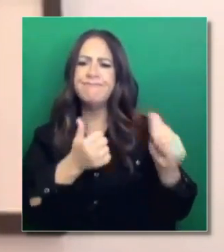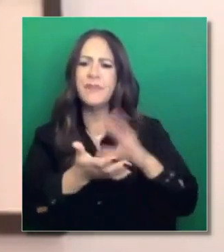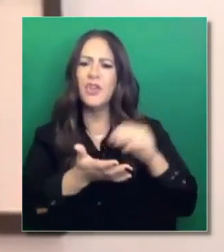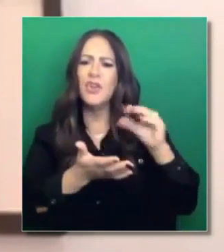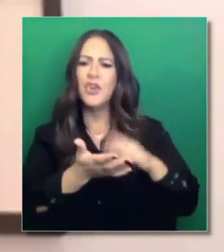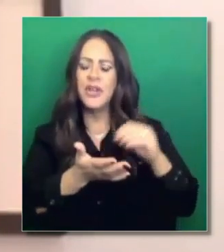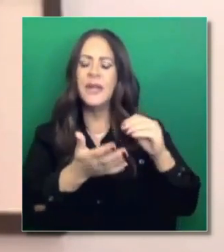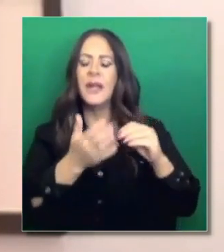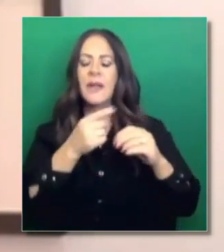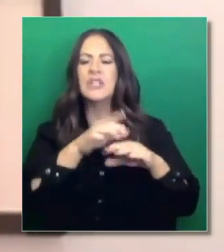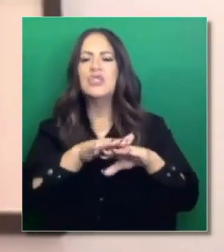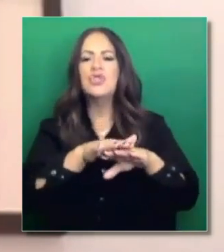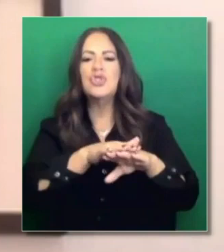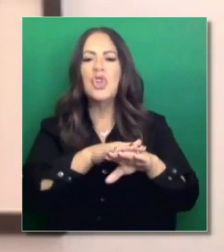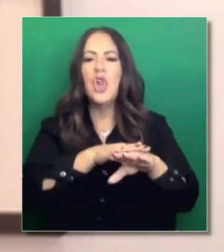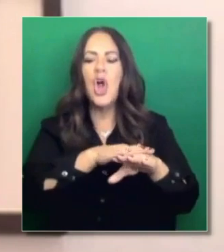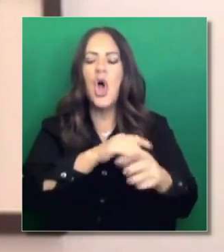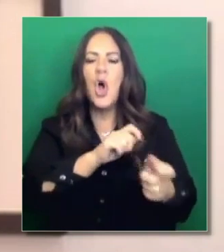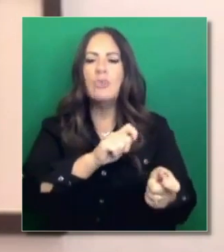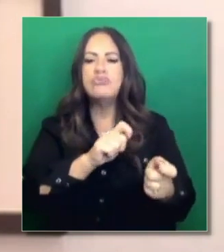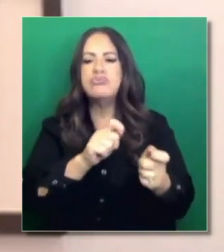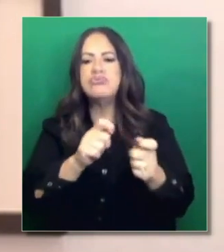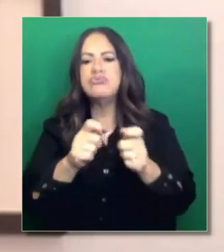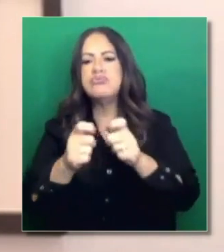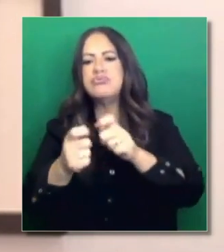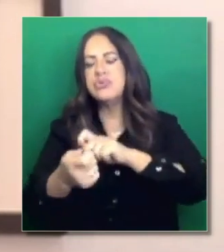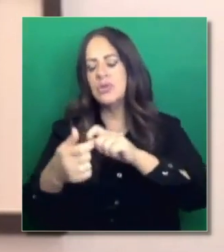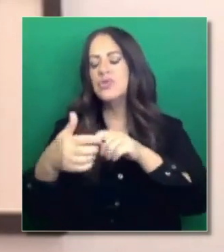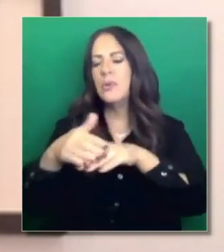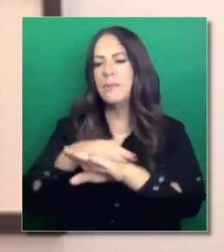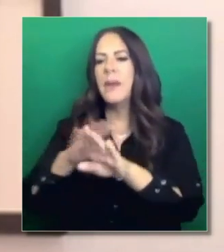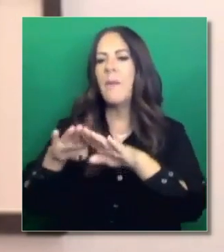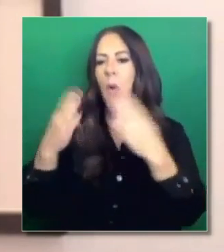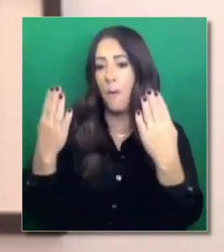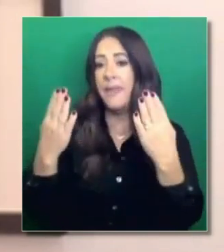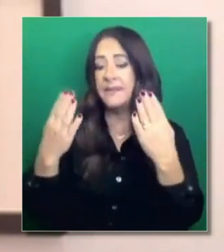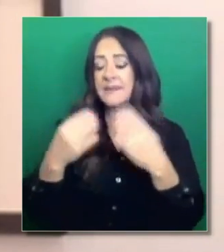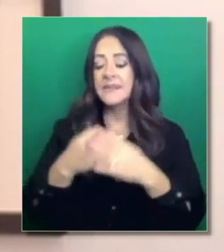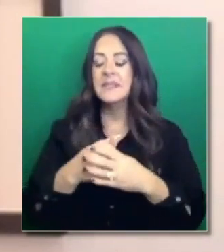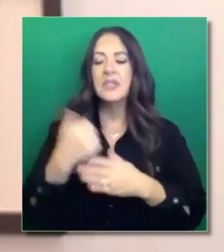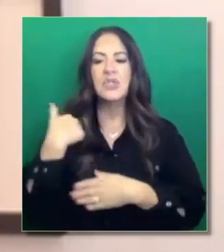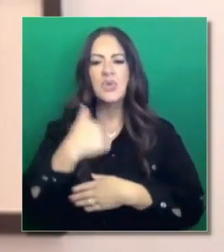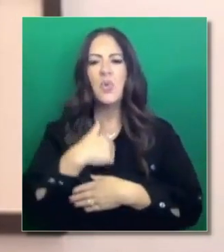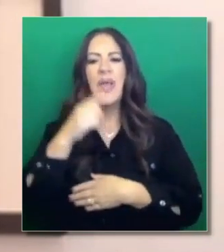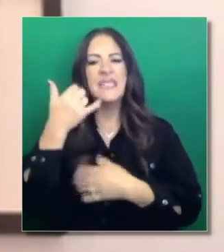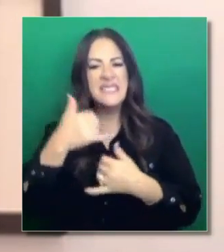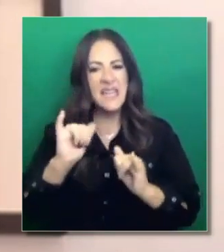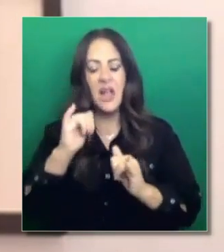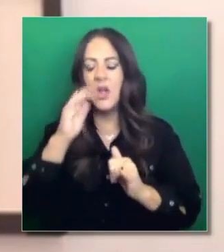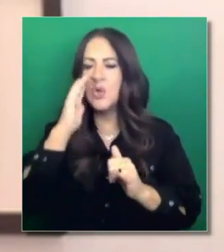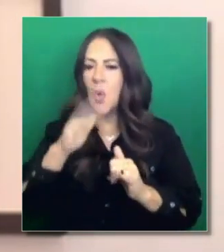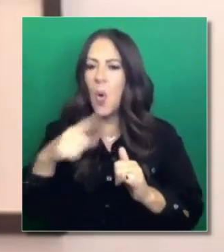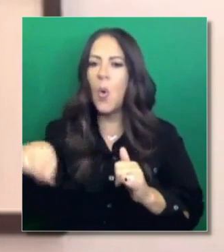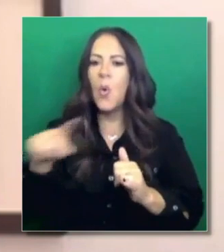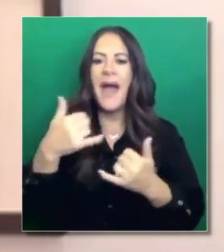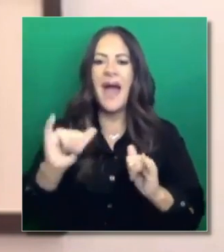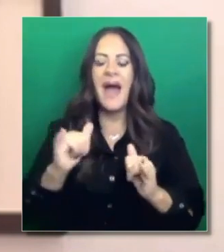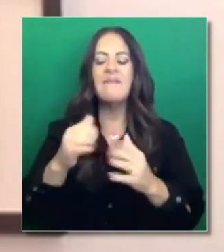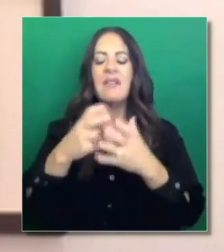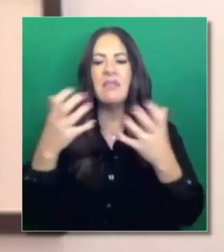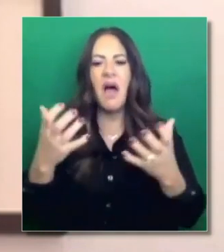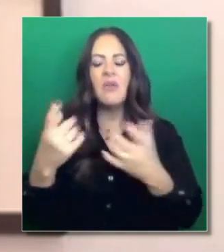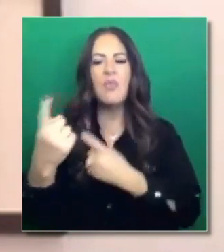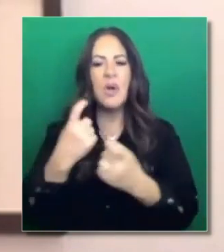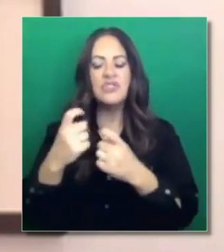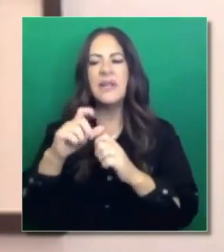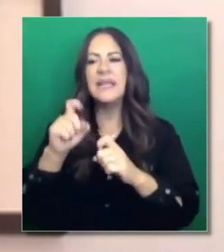phasing in. And in that respect, we also intend to continue working with school districts to address distance learning. Again, our educators are leaning in and